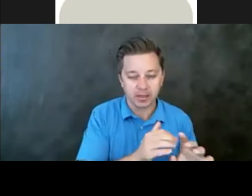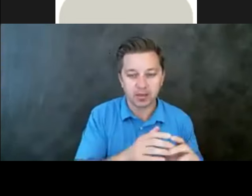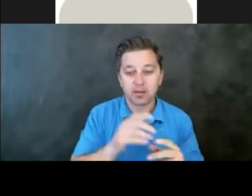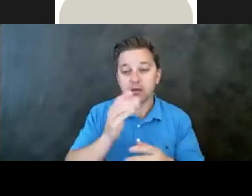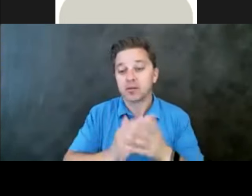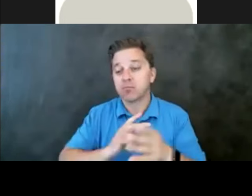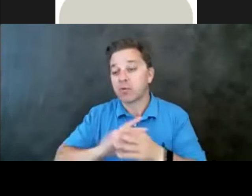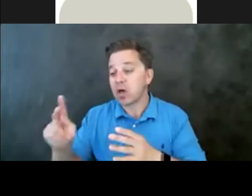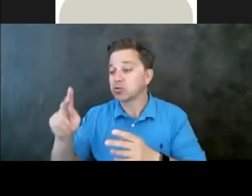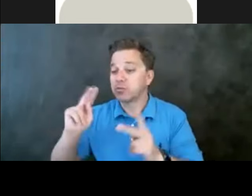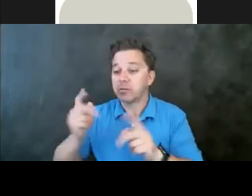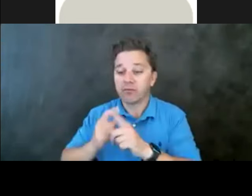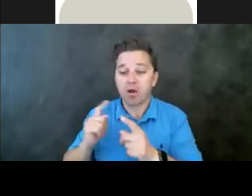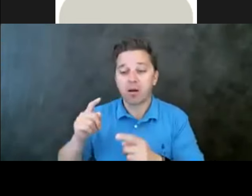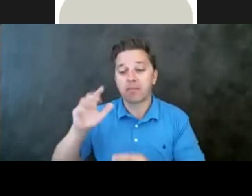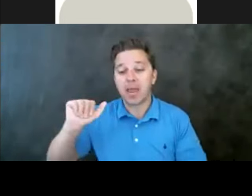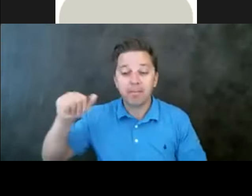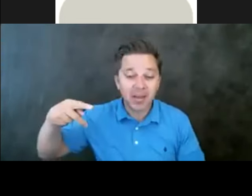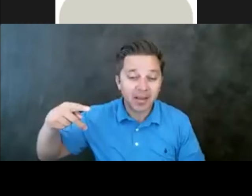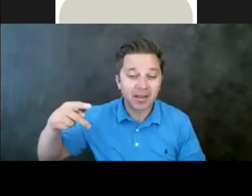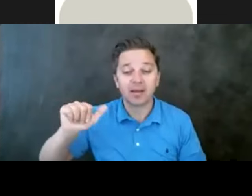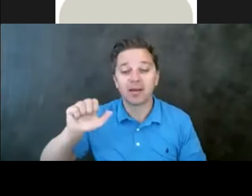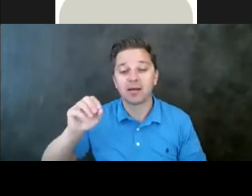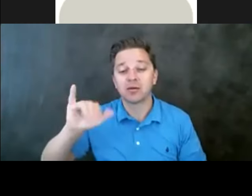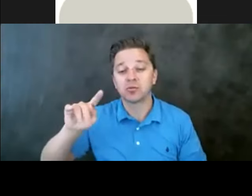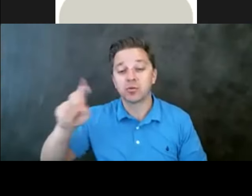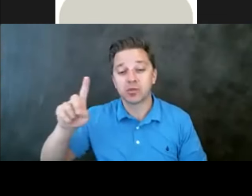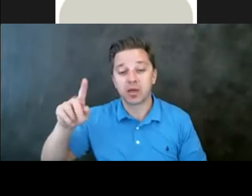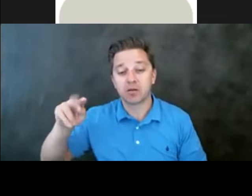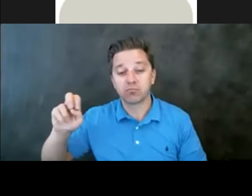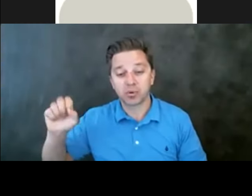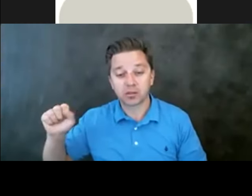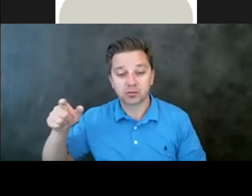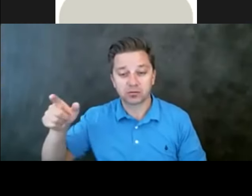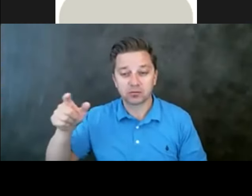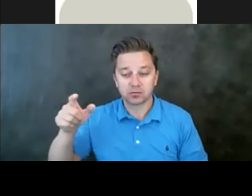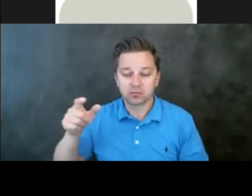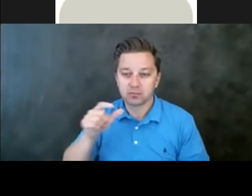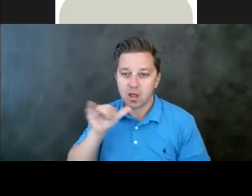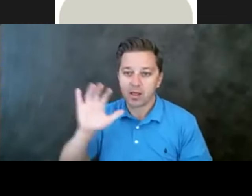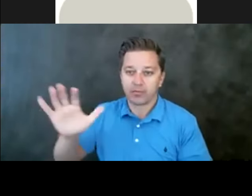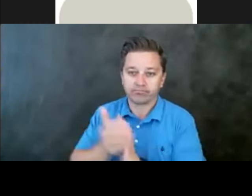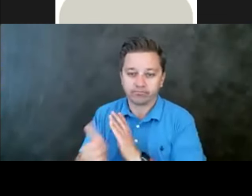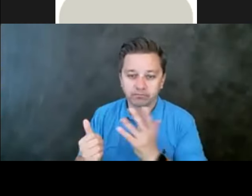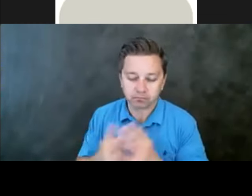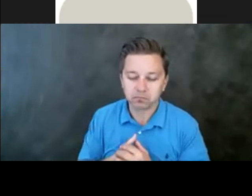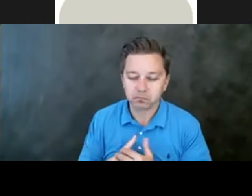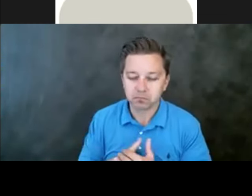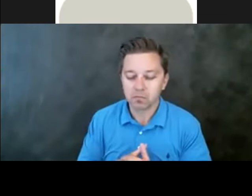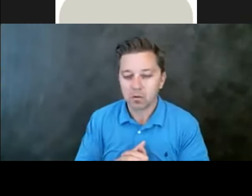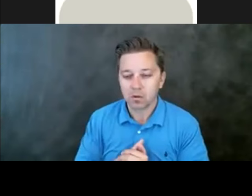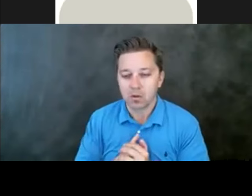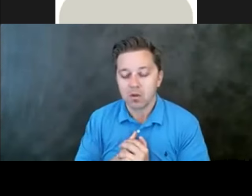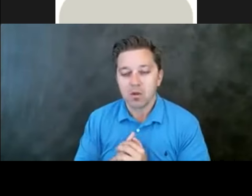from the associated press or, uh, other organizations like that would have. So this is, uh,